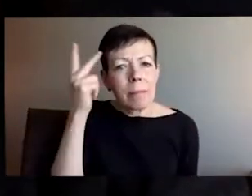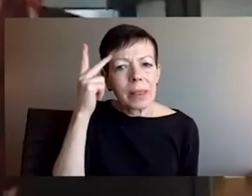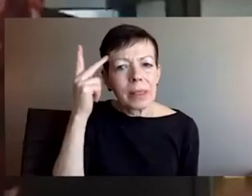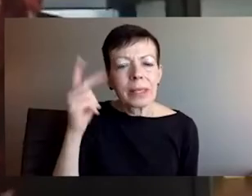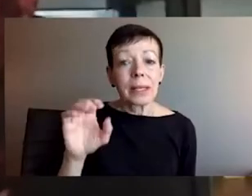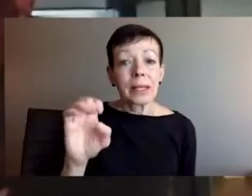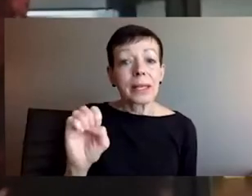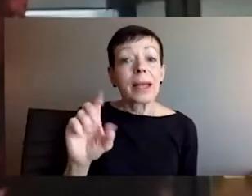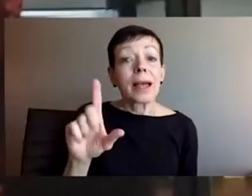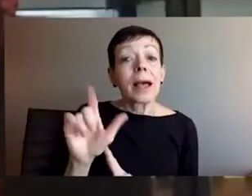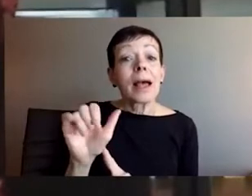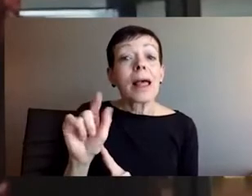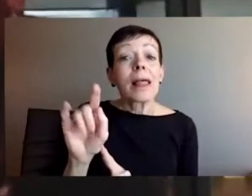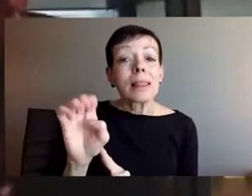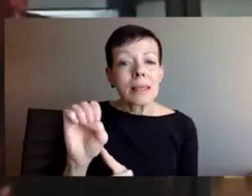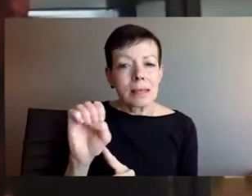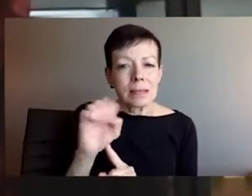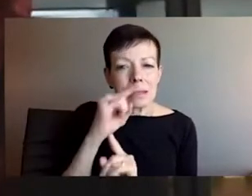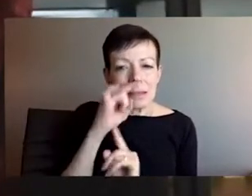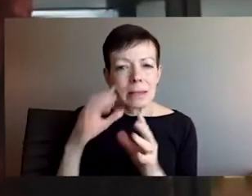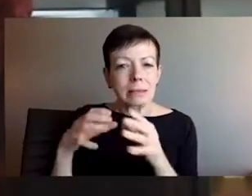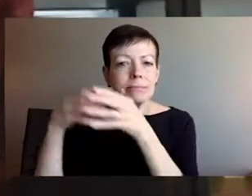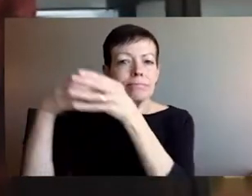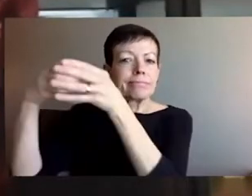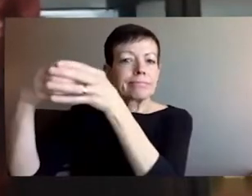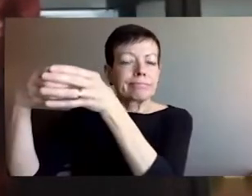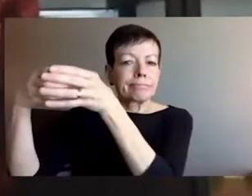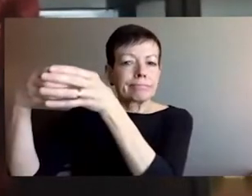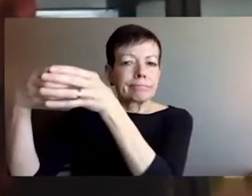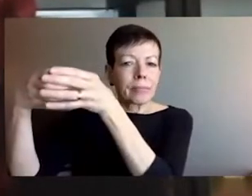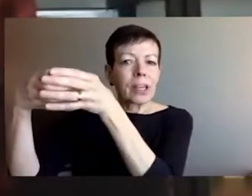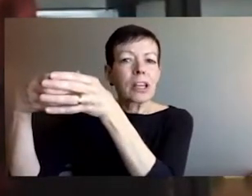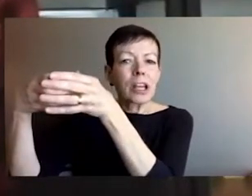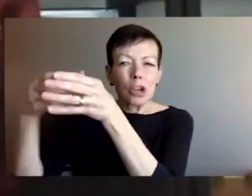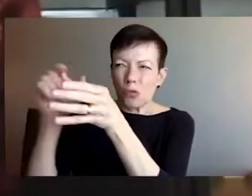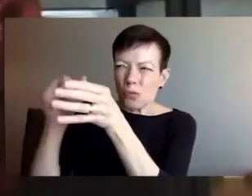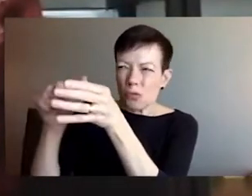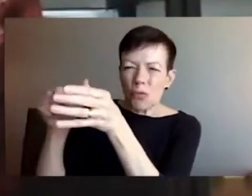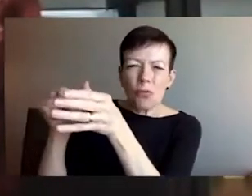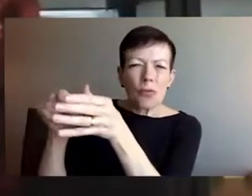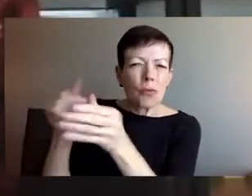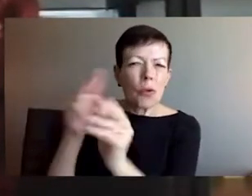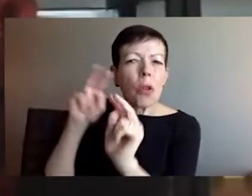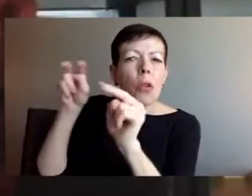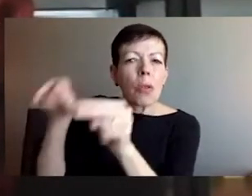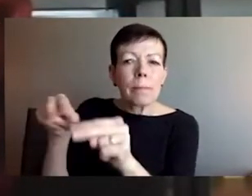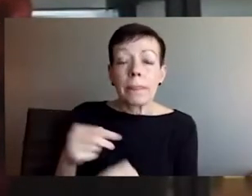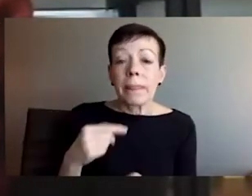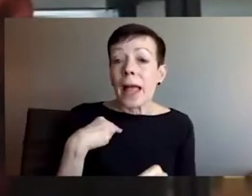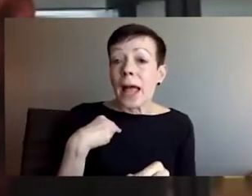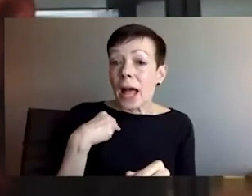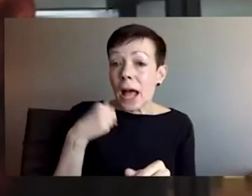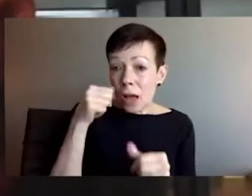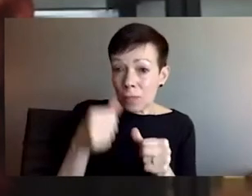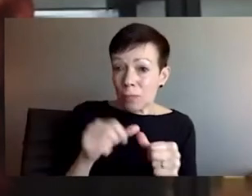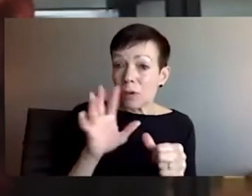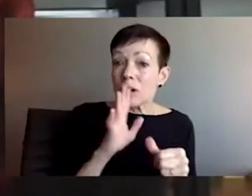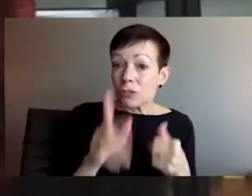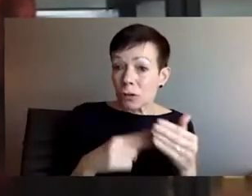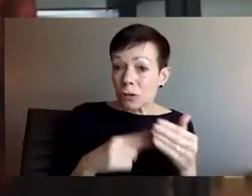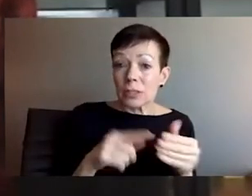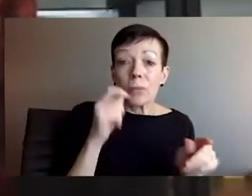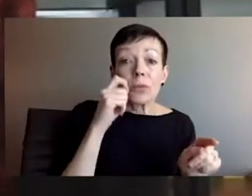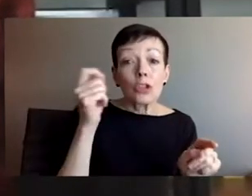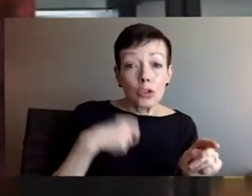Sure. So, um, the first thing I would say about this is that it's important to understand the structure of elite,